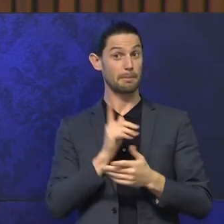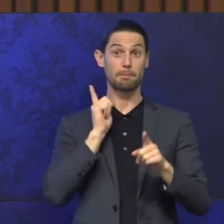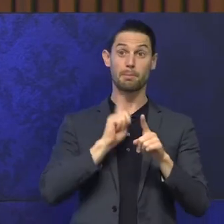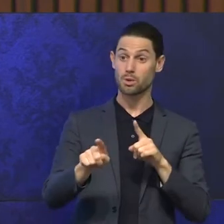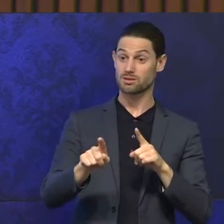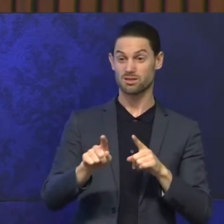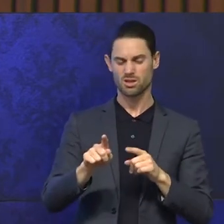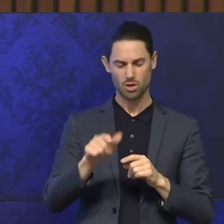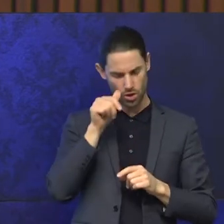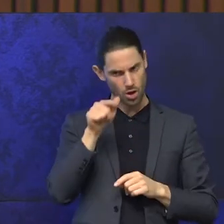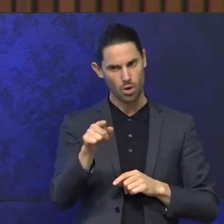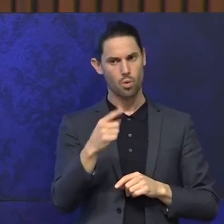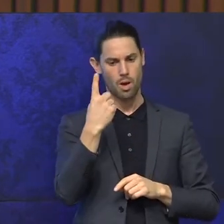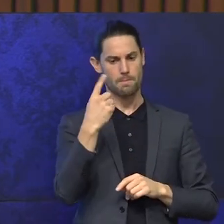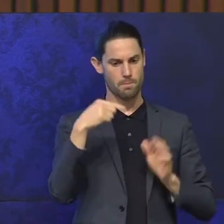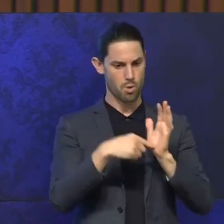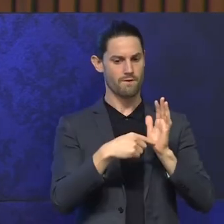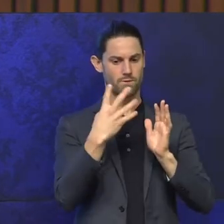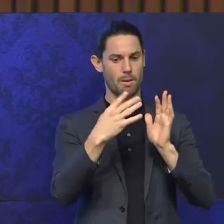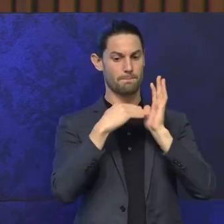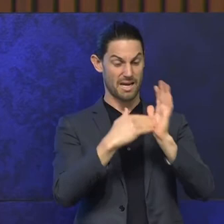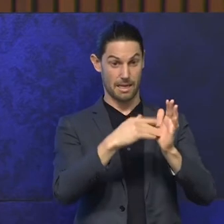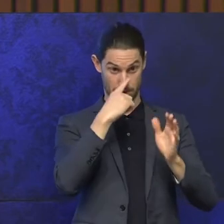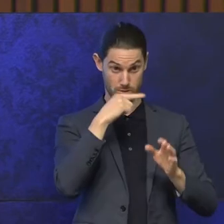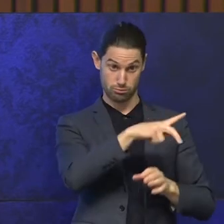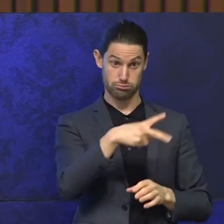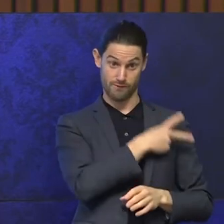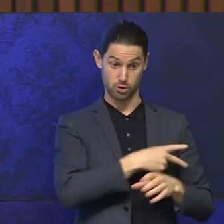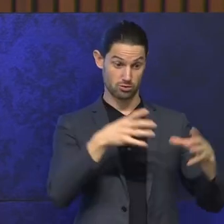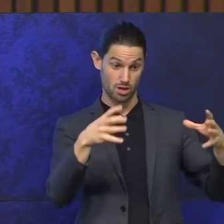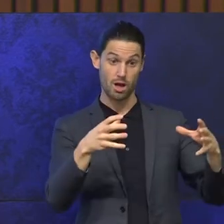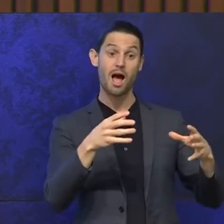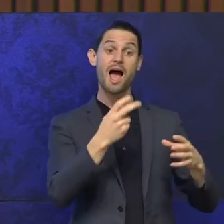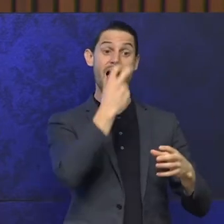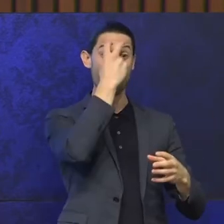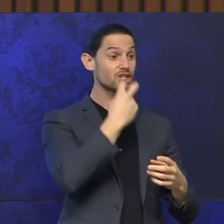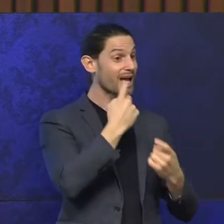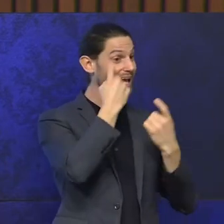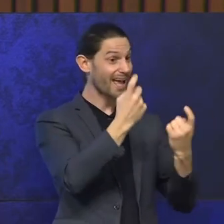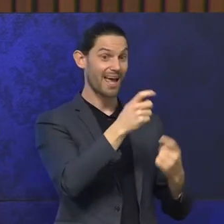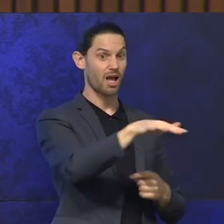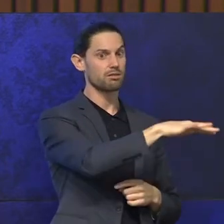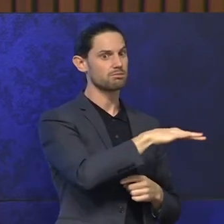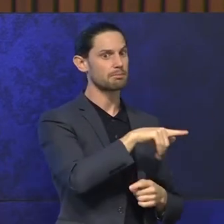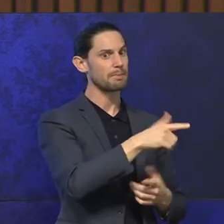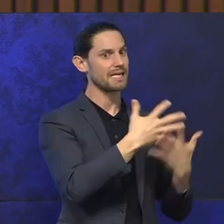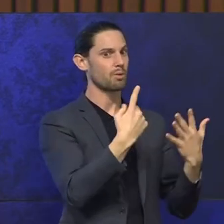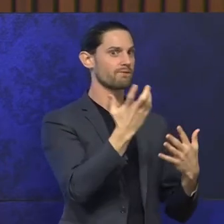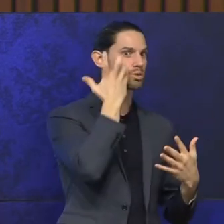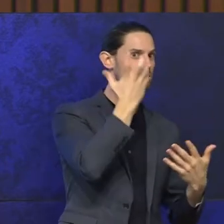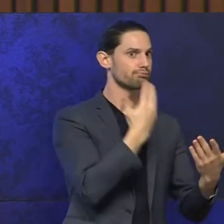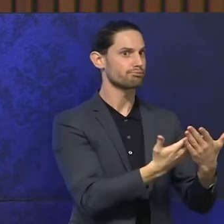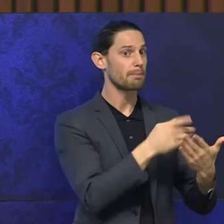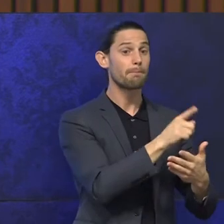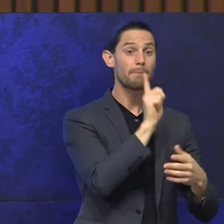over 1.4 million people workforce. It's the aged care workforce. And the bit that we tend to forget, the bit that we tend to forget is the